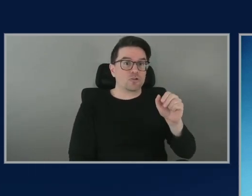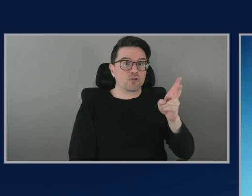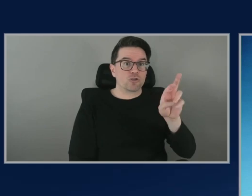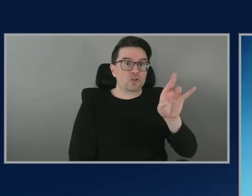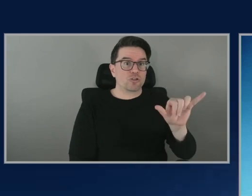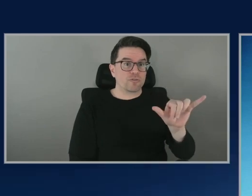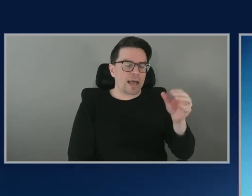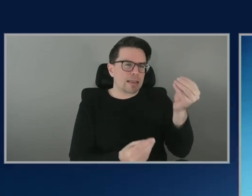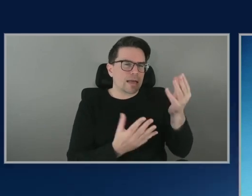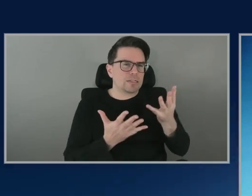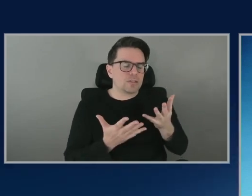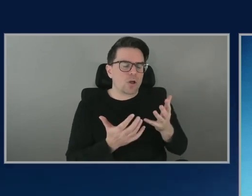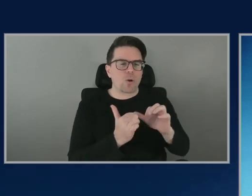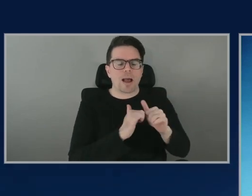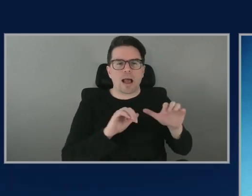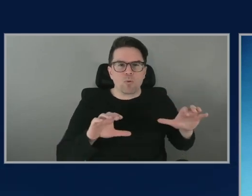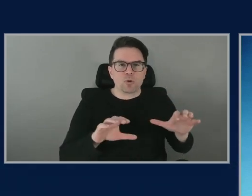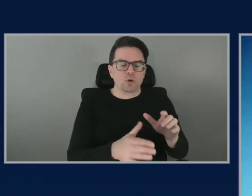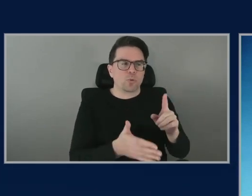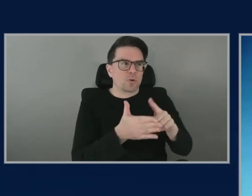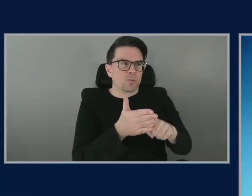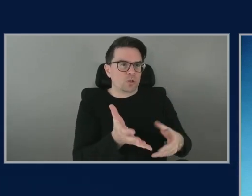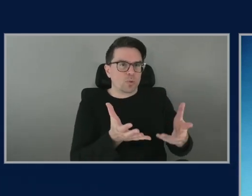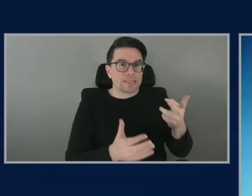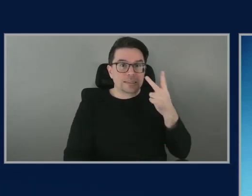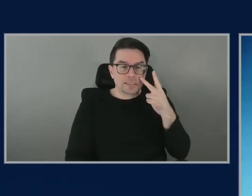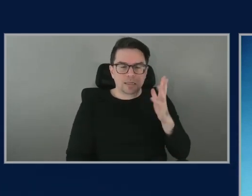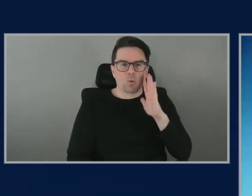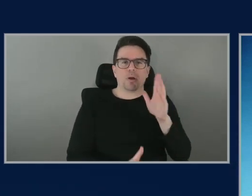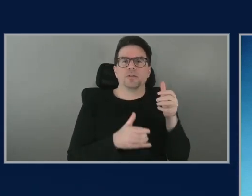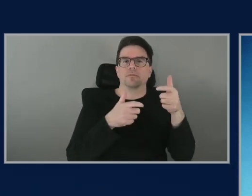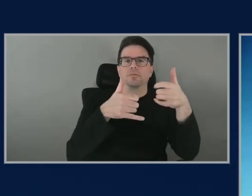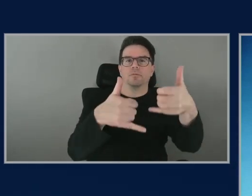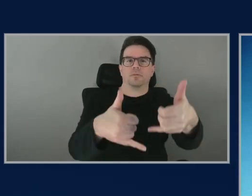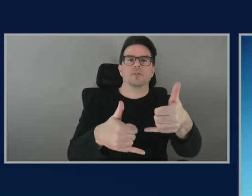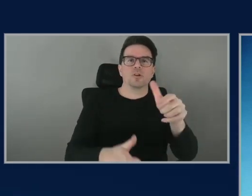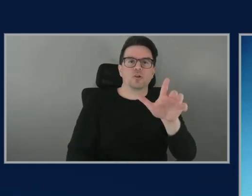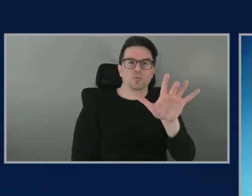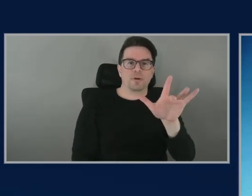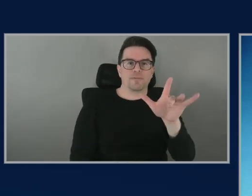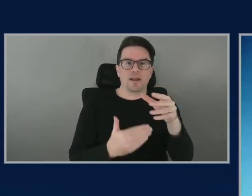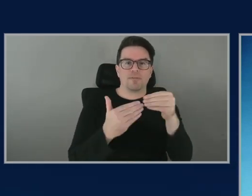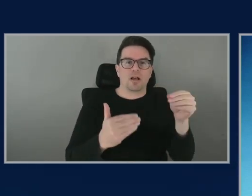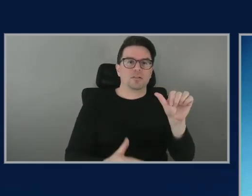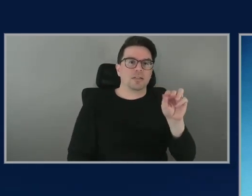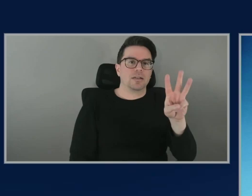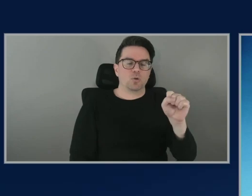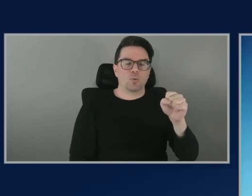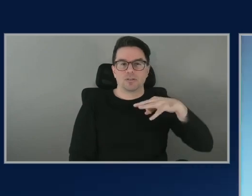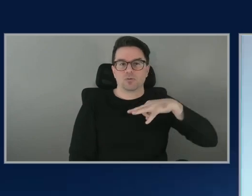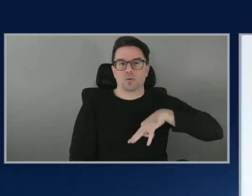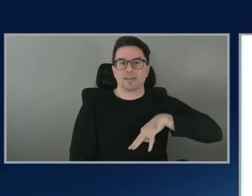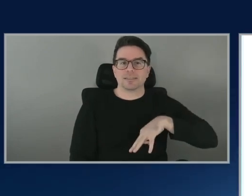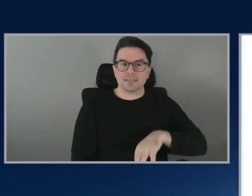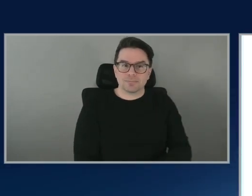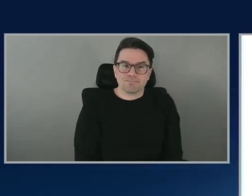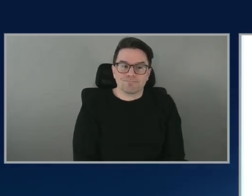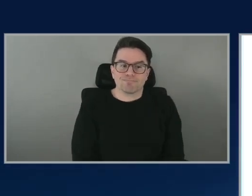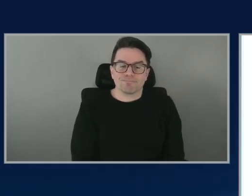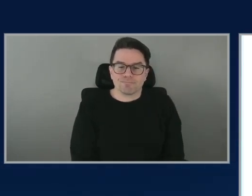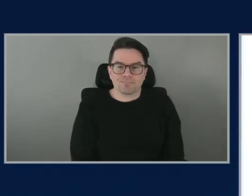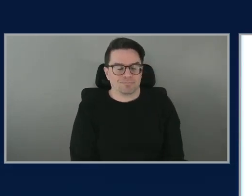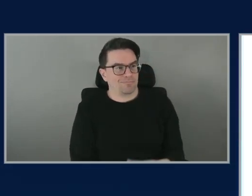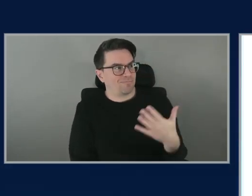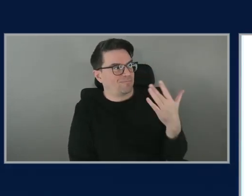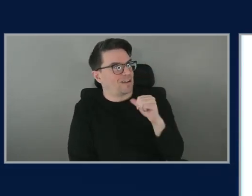it is that you want to see um you'll get 25 in aws credits i mean why not why not